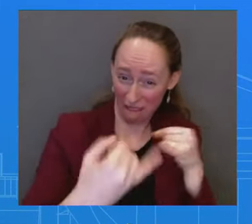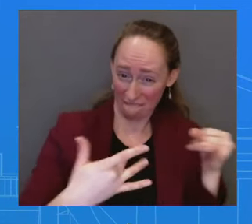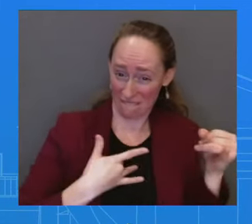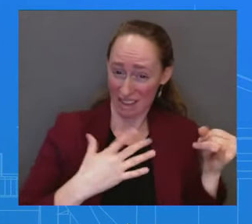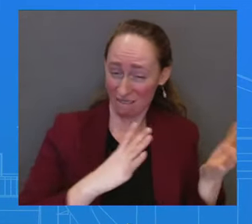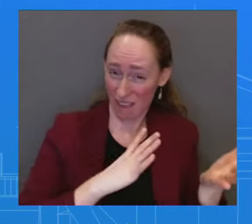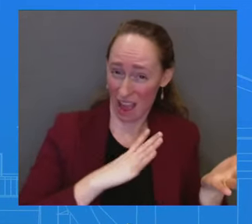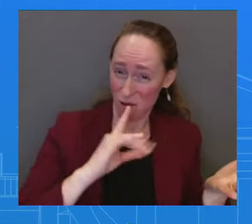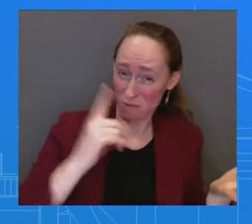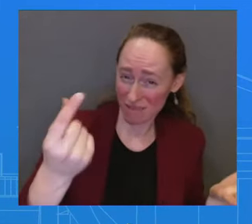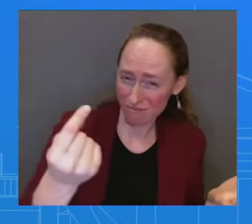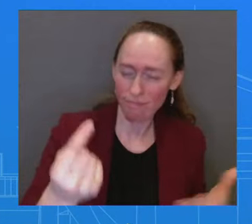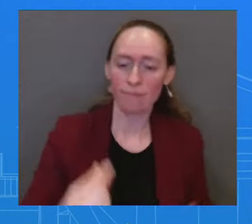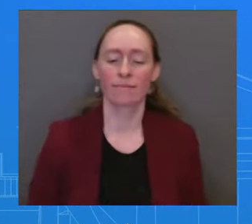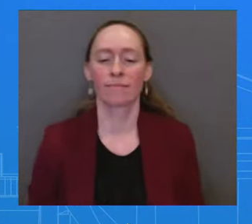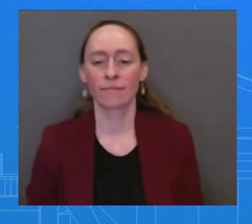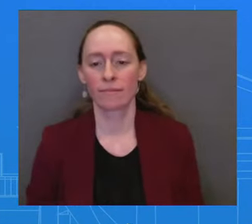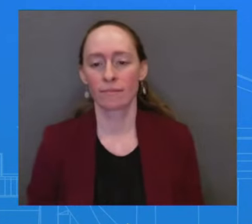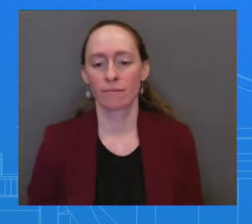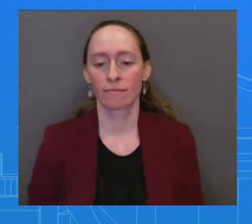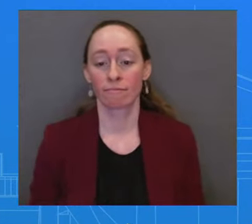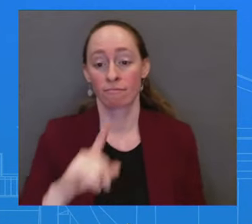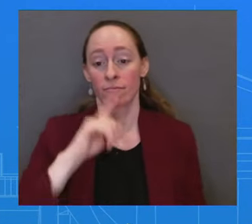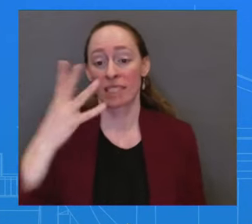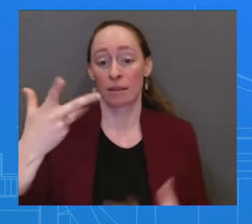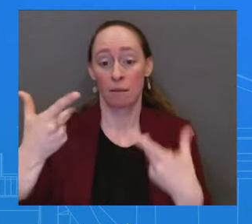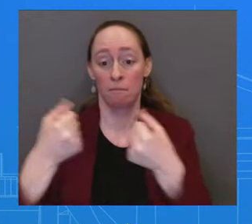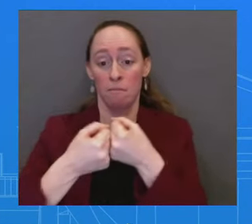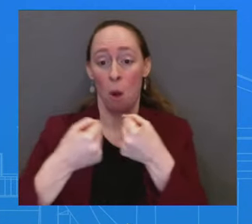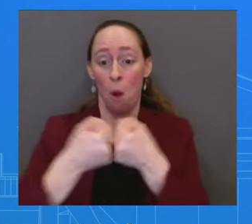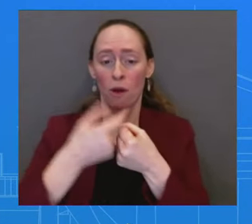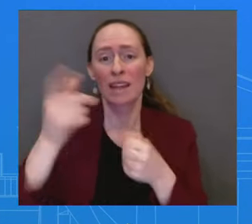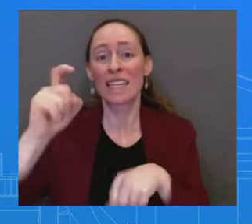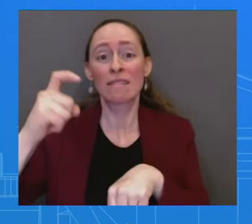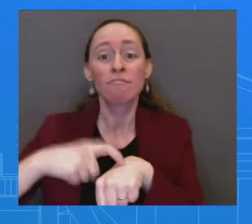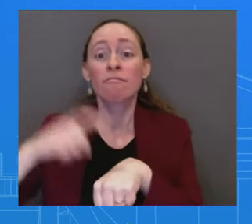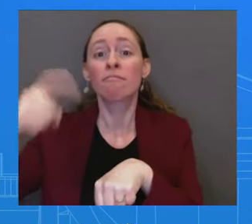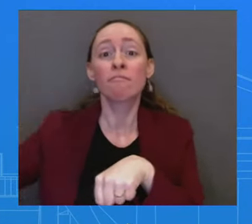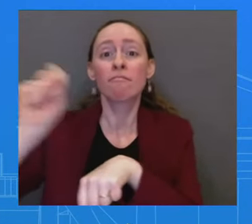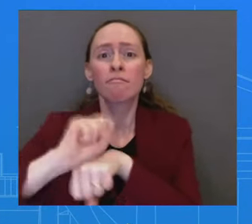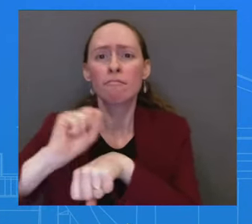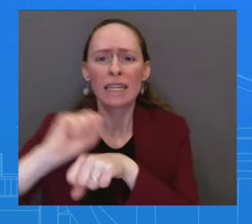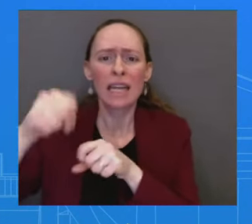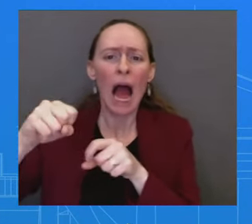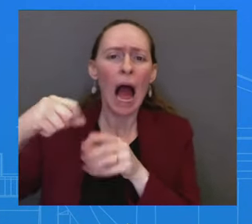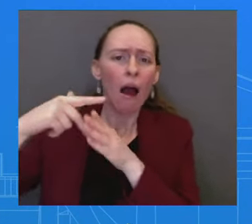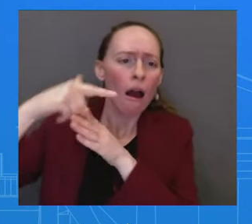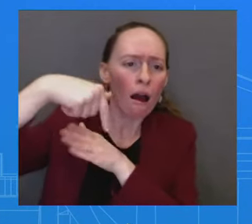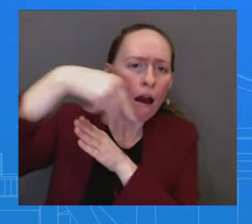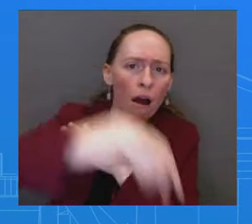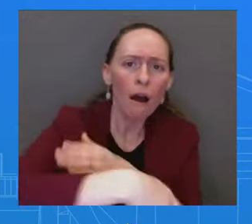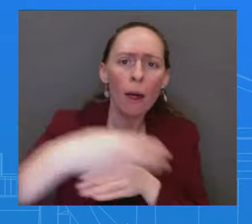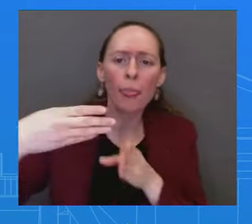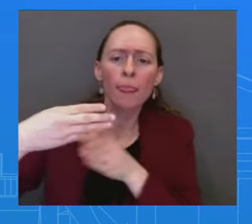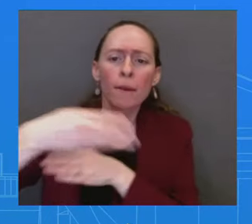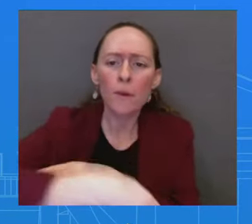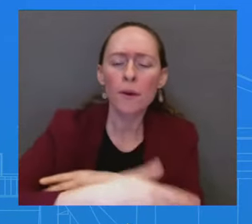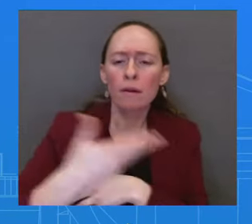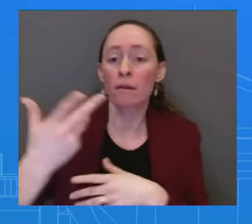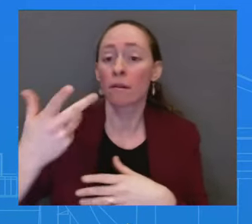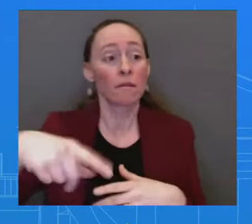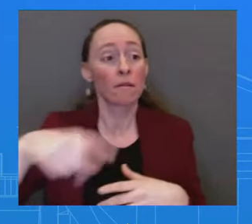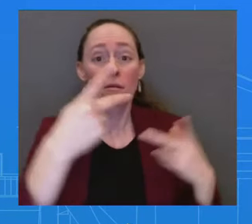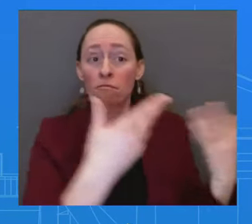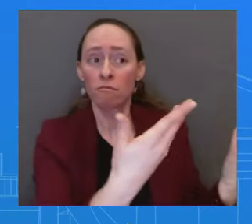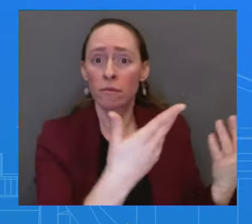them to have the access they need to be able to better process people that are trying to get across the border? I don't think so. And that's why we asked